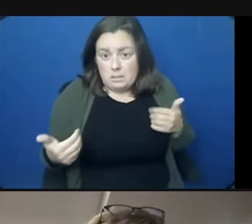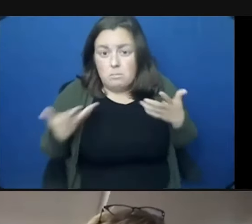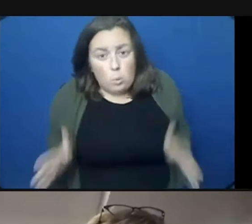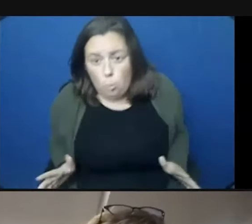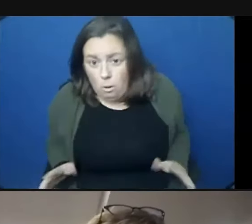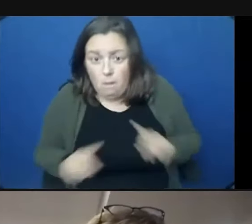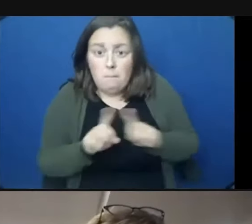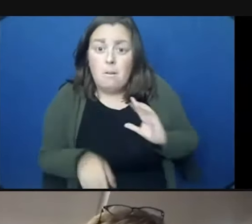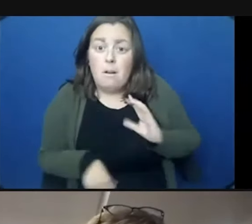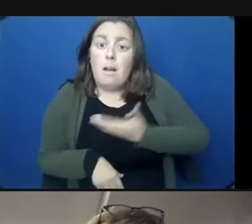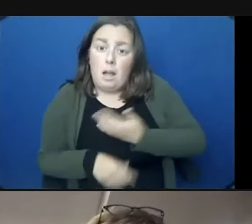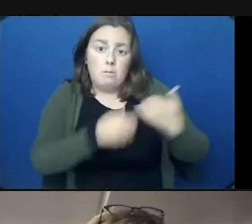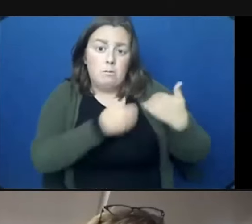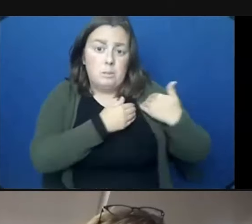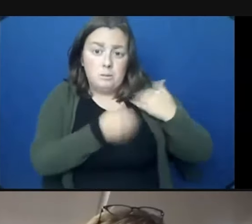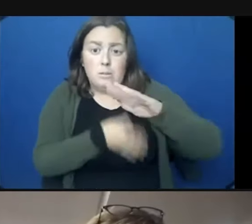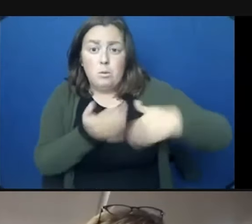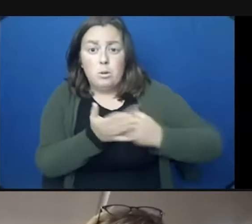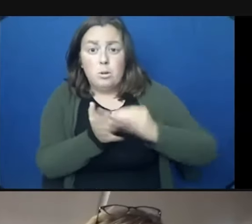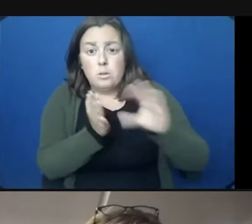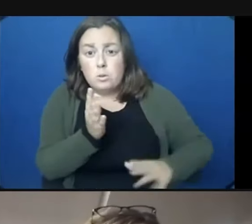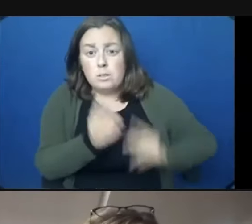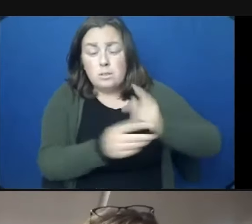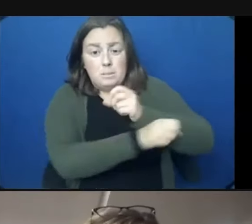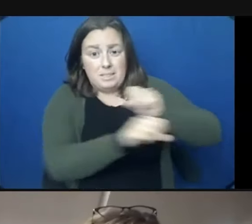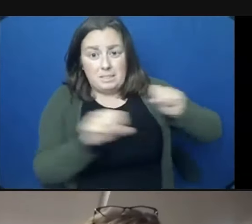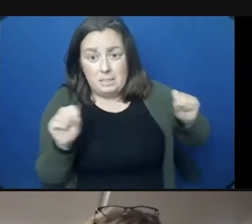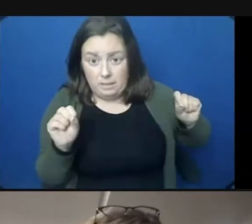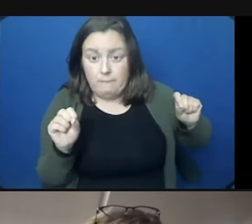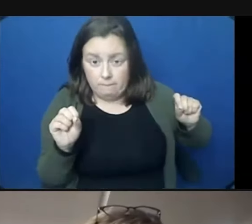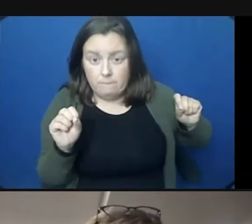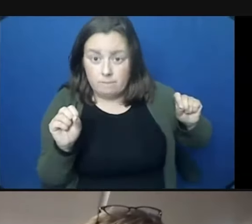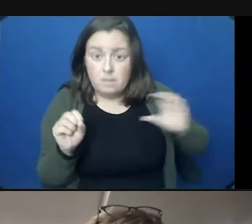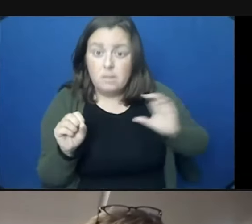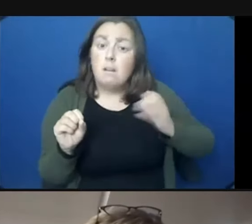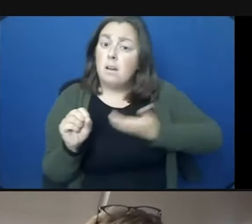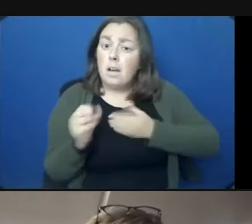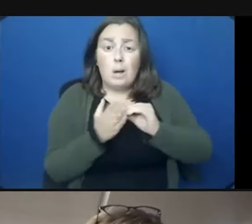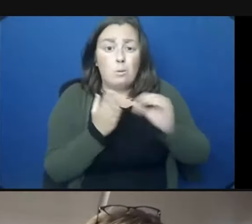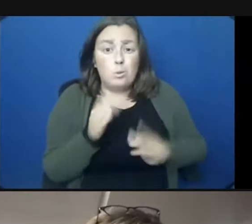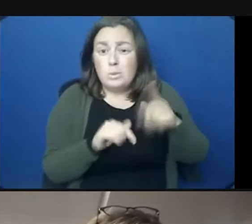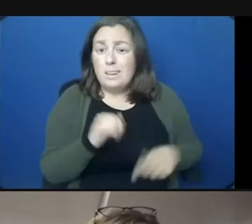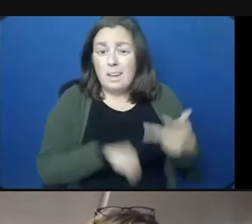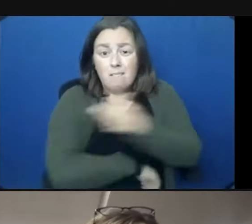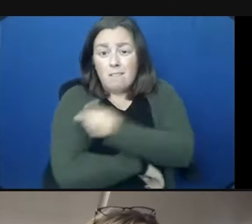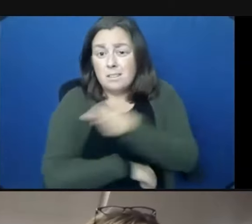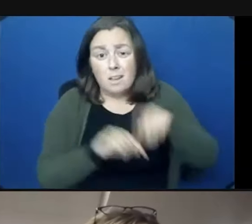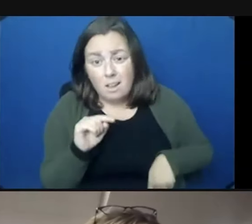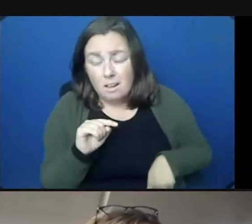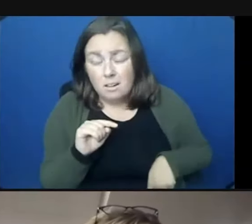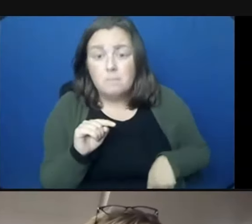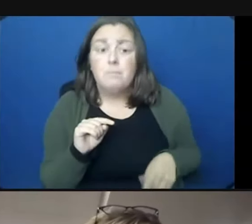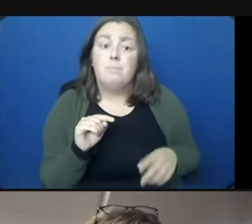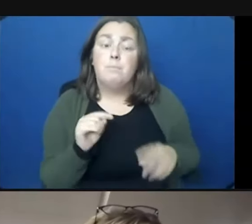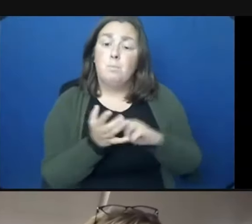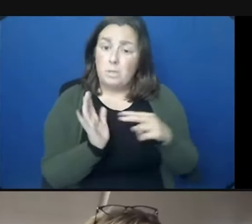is our responsibility to keep all students safe in school, especially those who are at a higher risk. Our students cannot be vaccinated. This mitigation strategy,